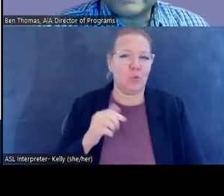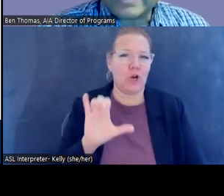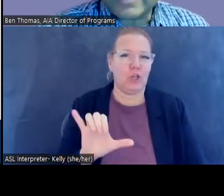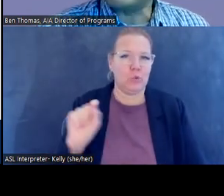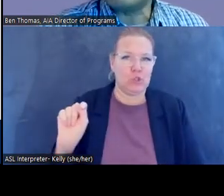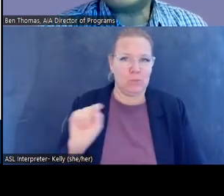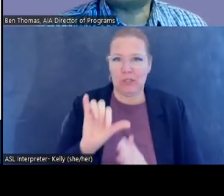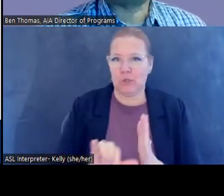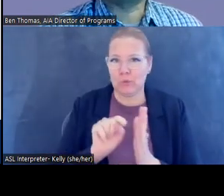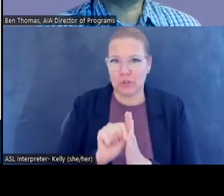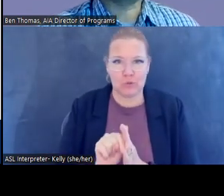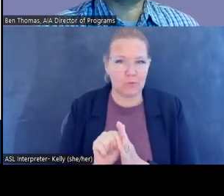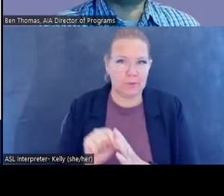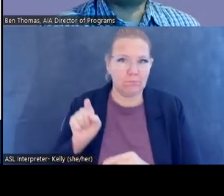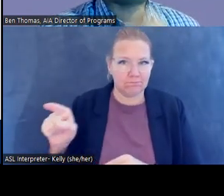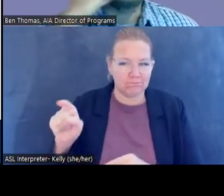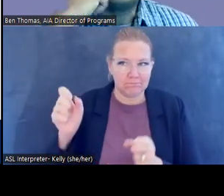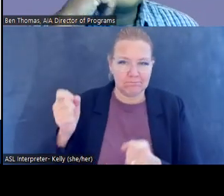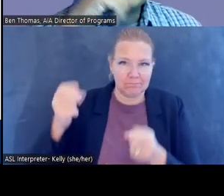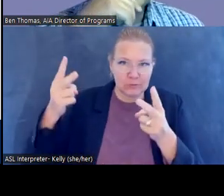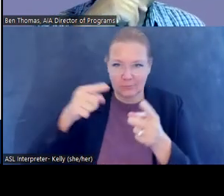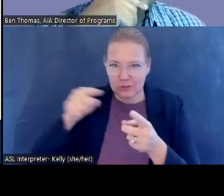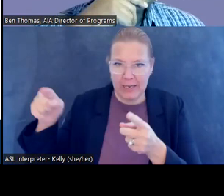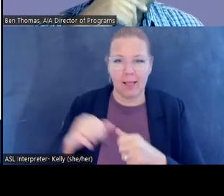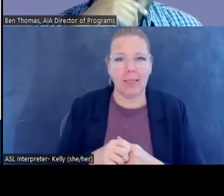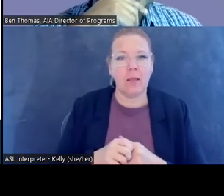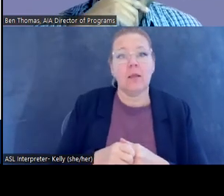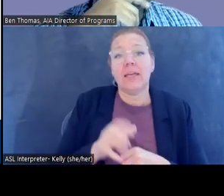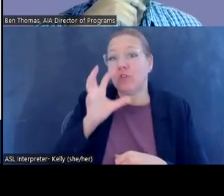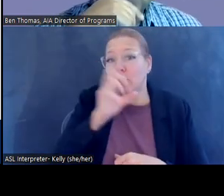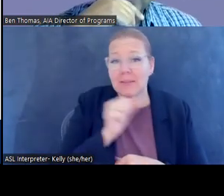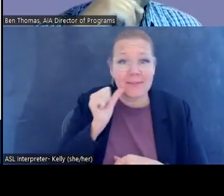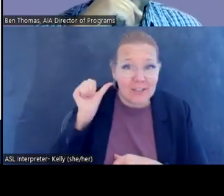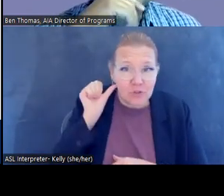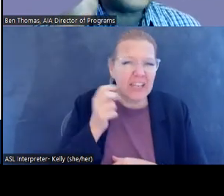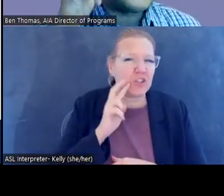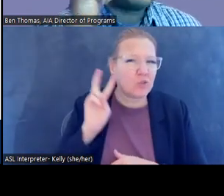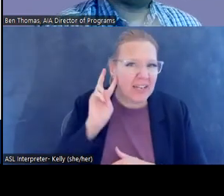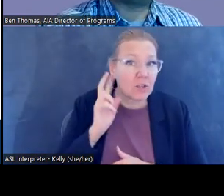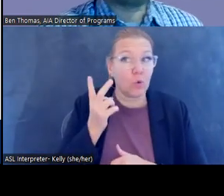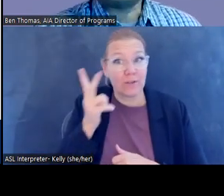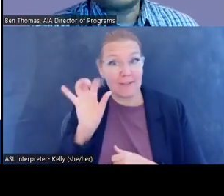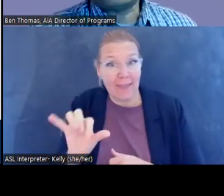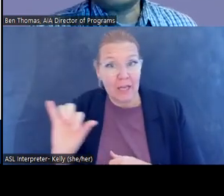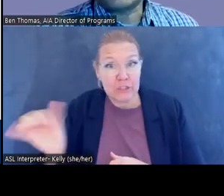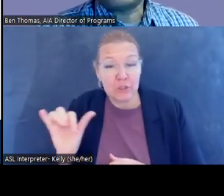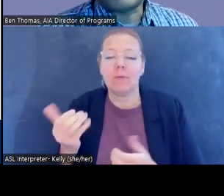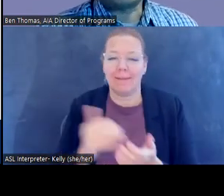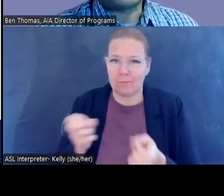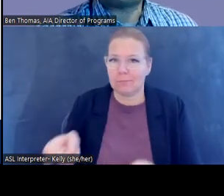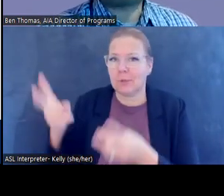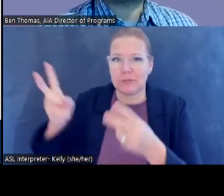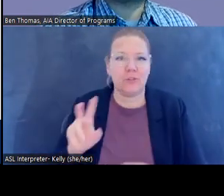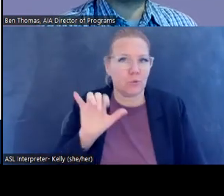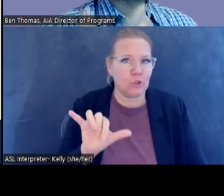you want to see, if you missed, uh, Tess's talks from, yesterday and the day before, if you want to see that, that will also be on our YouTube channel.